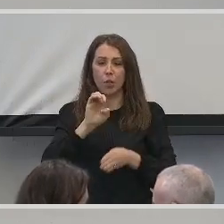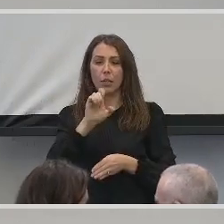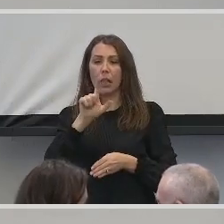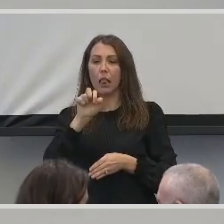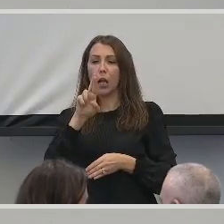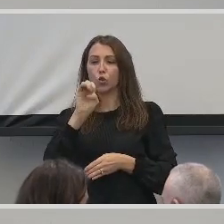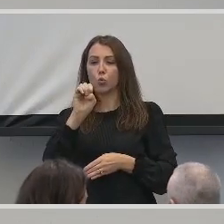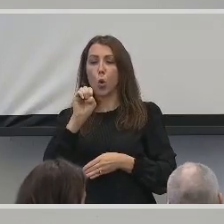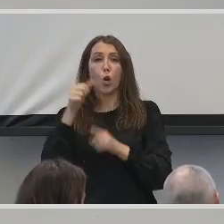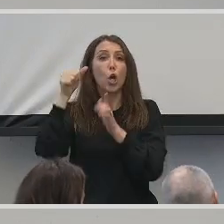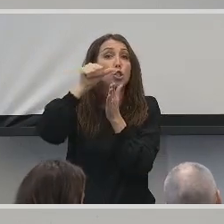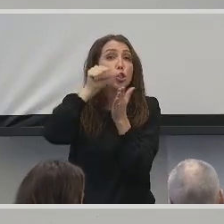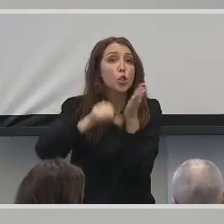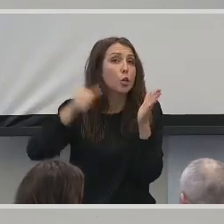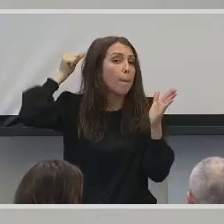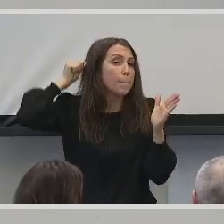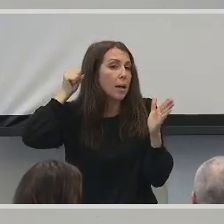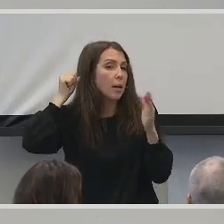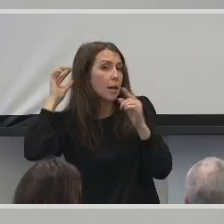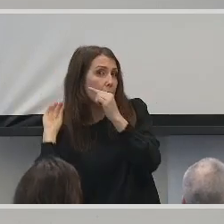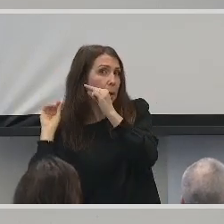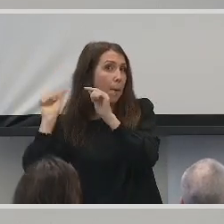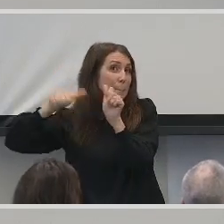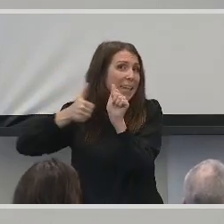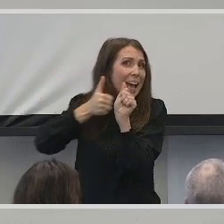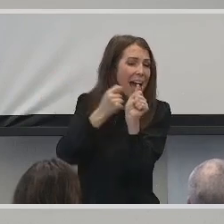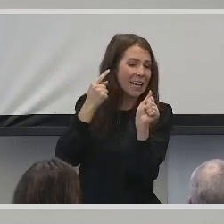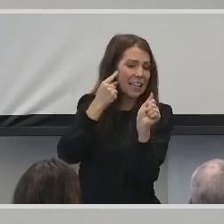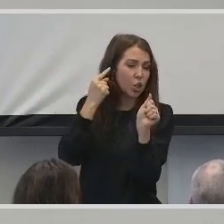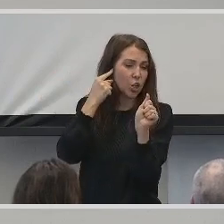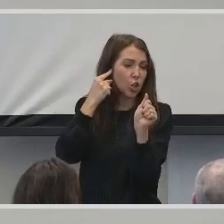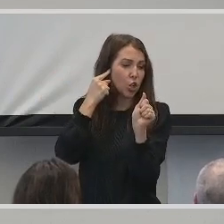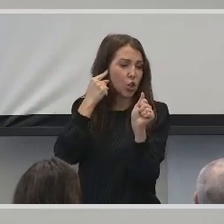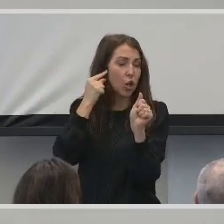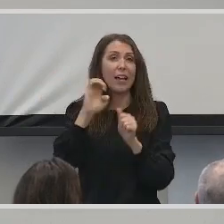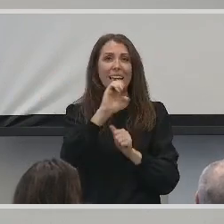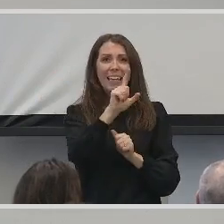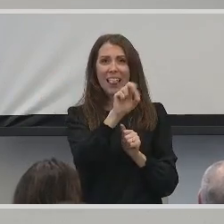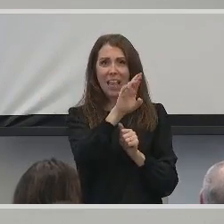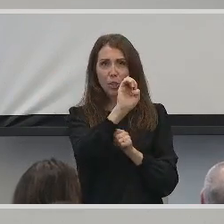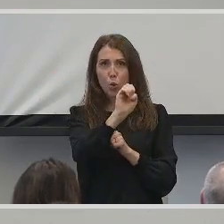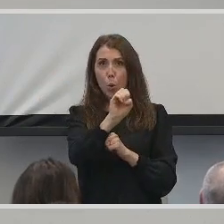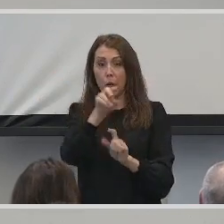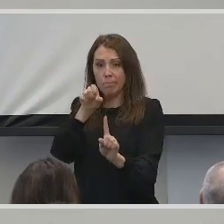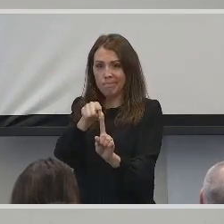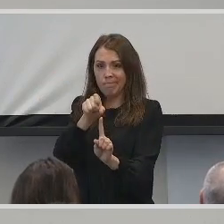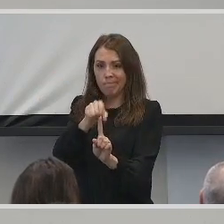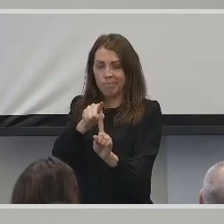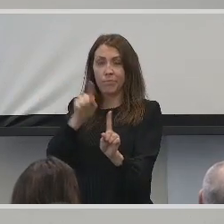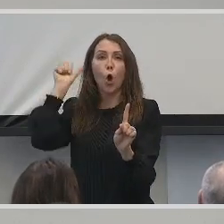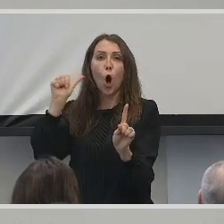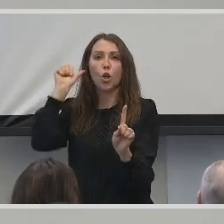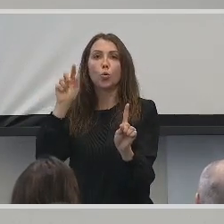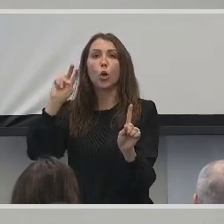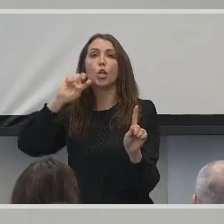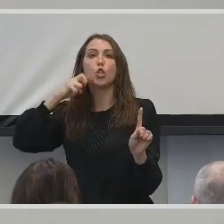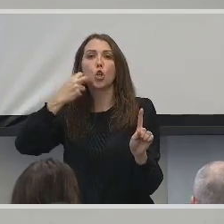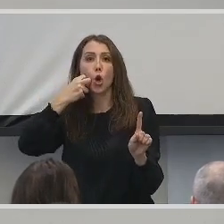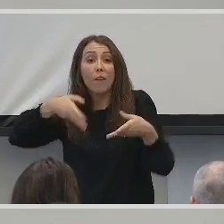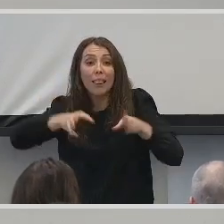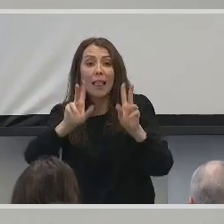surgically implanted behind the ear. The electrodes in the cochlea stimulate the auditory nerve, allowing the person to hear sound.